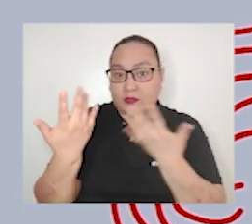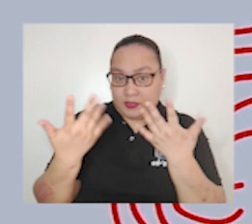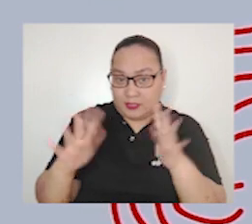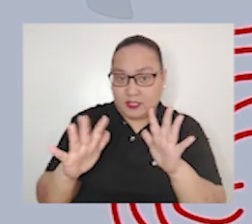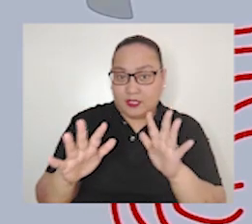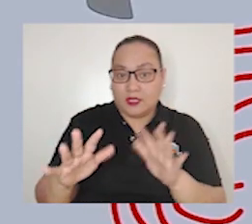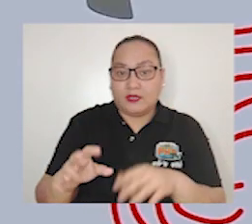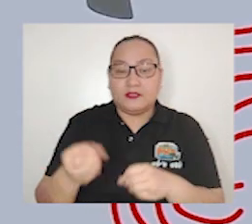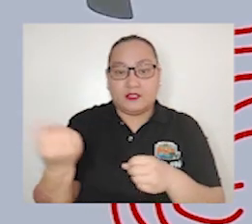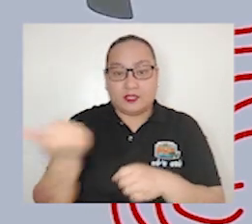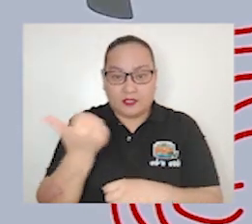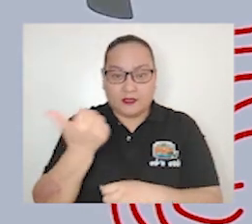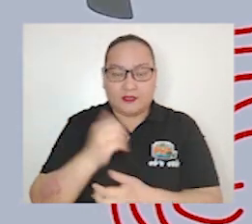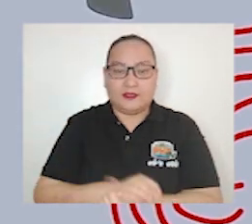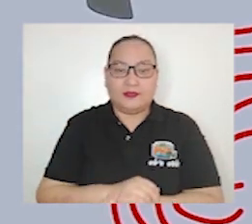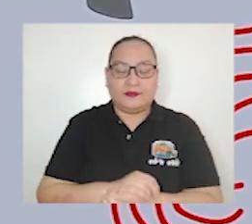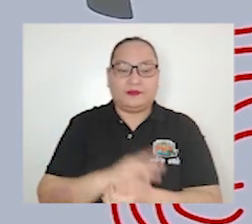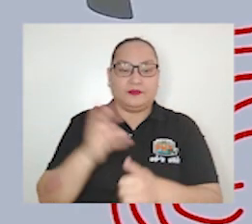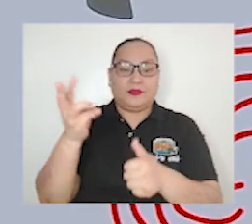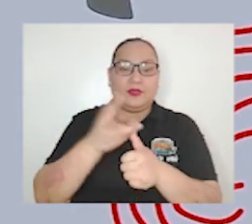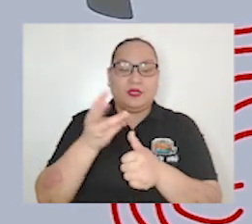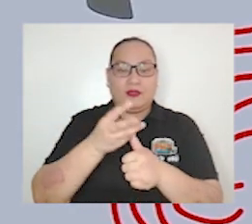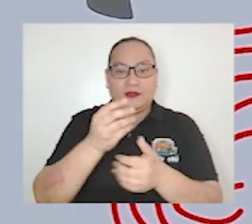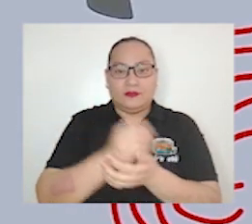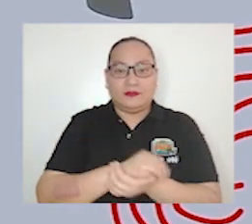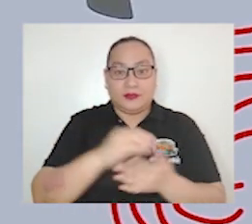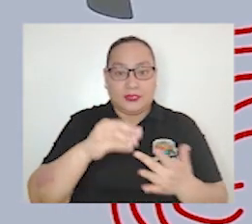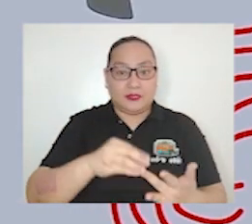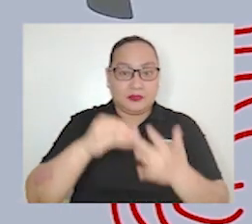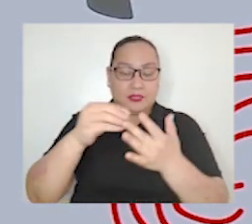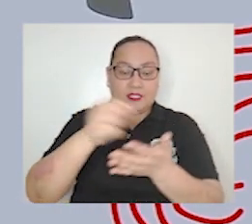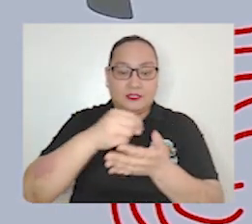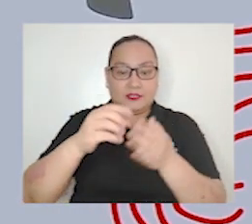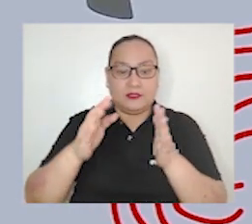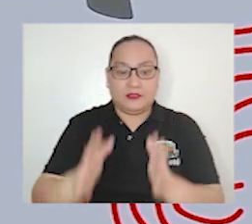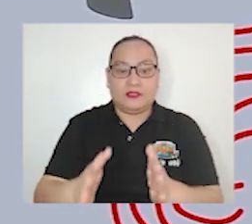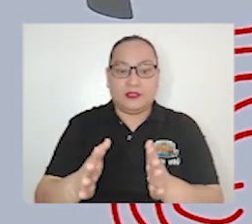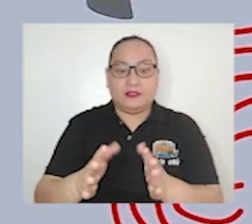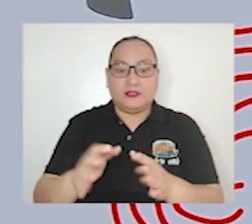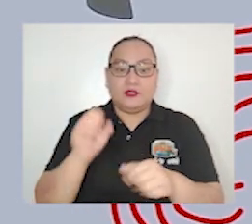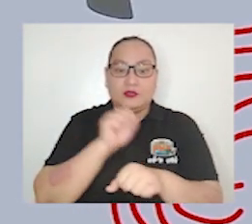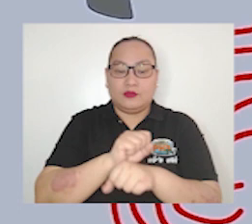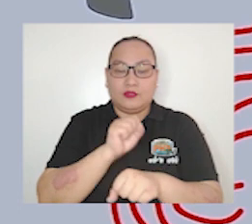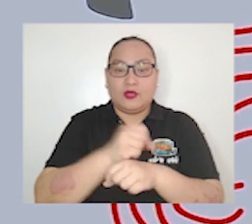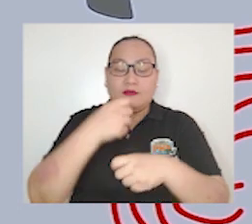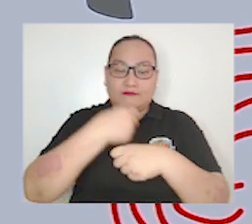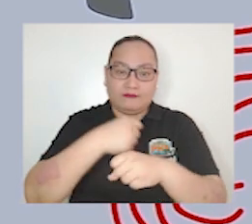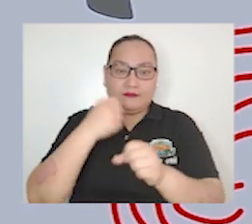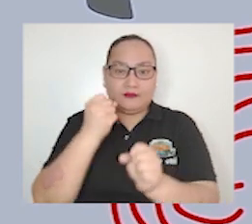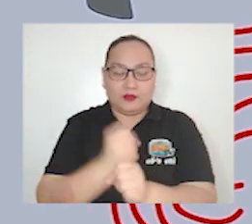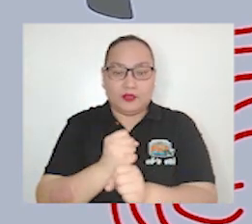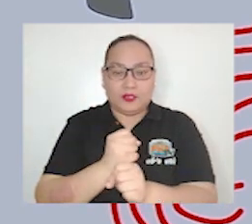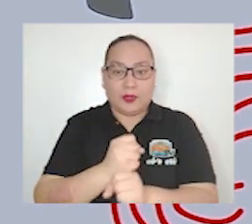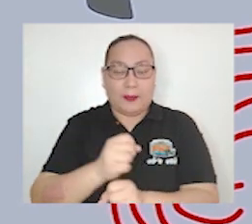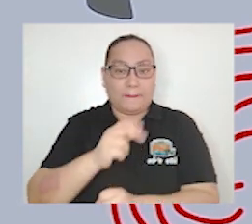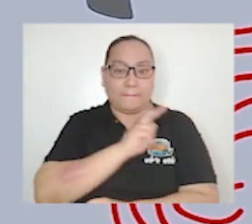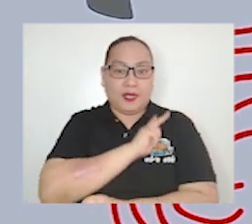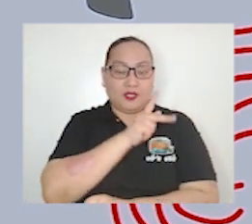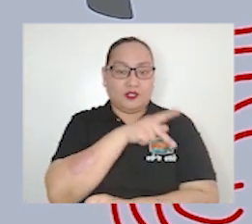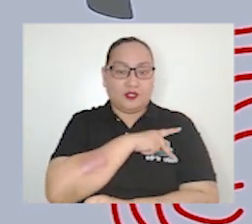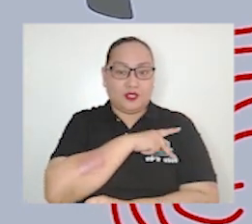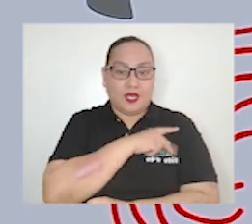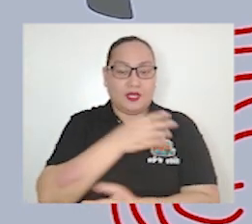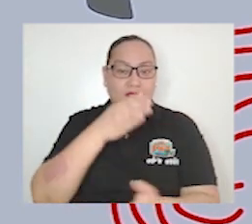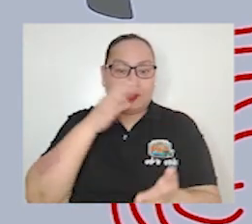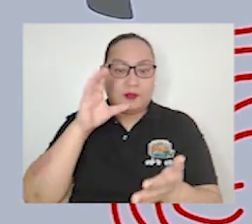6 Specialist writers are employed to produce personal commentary